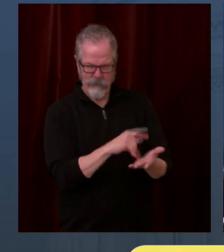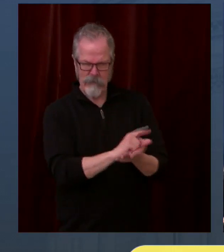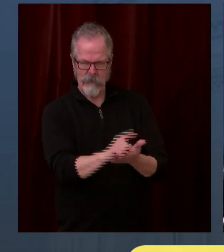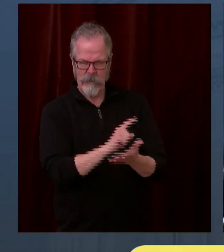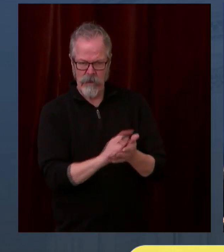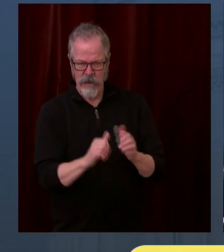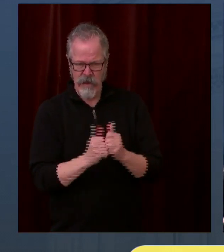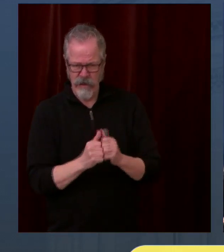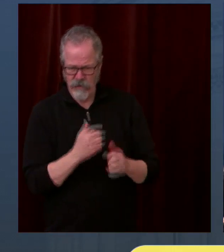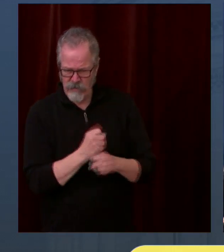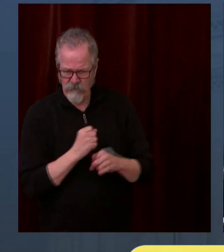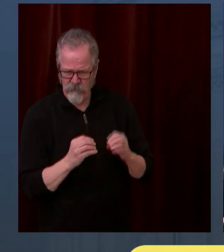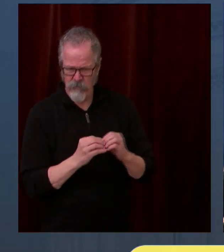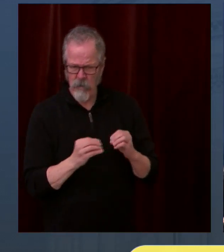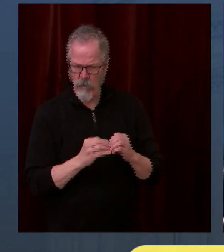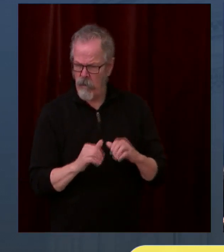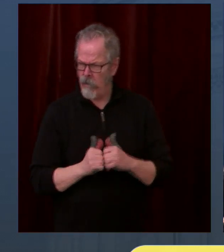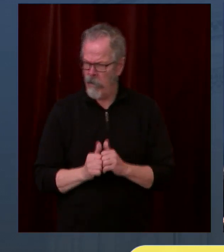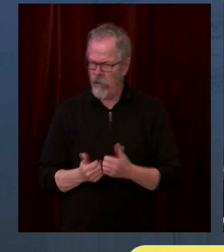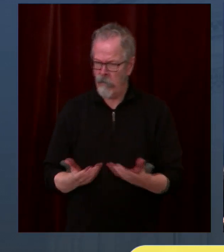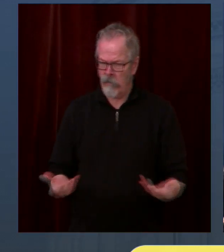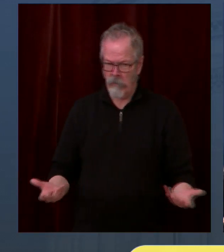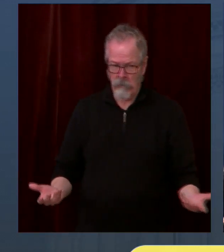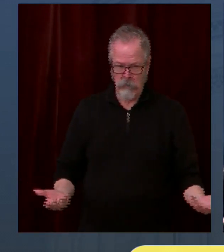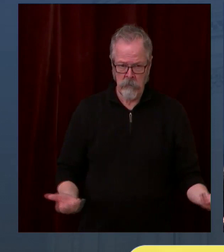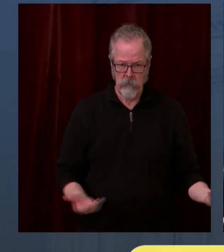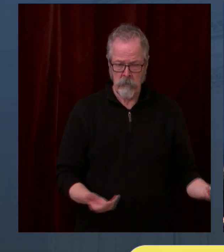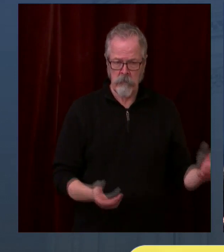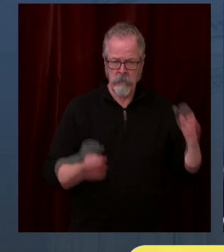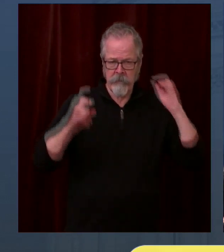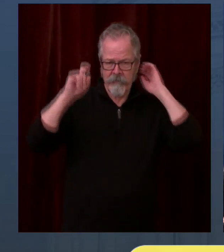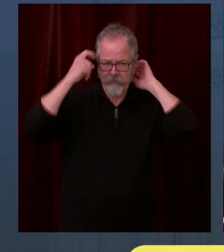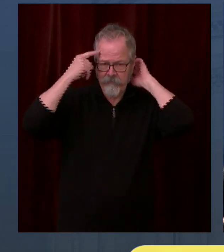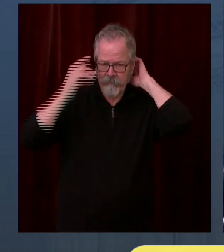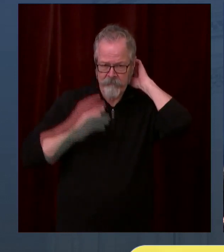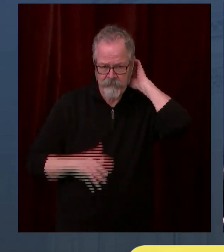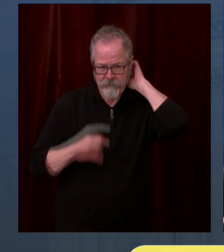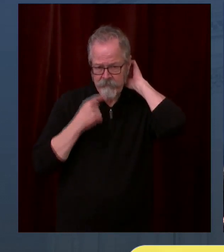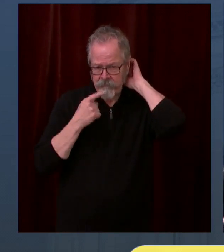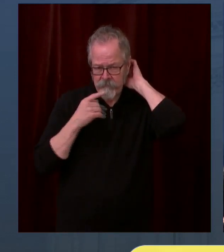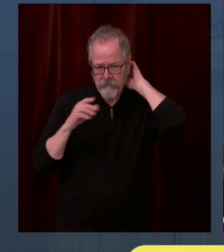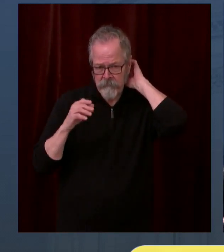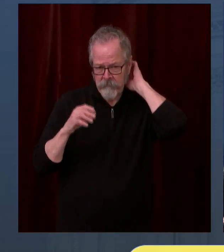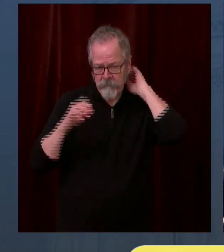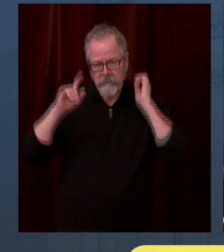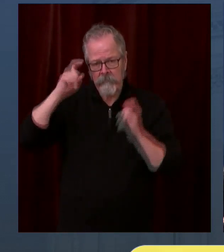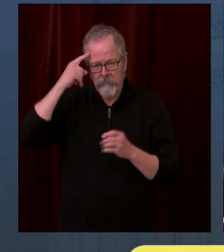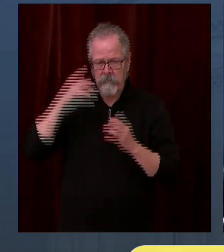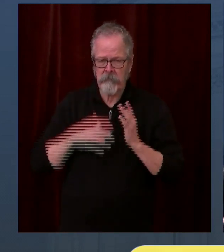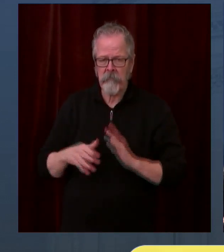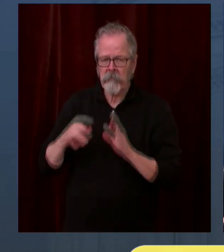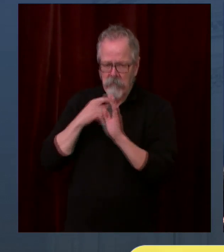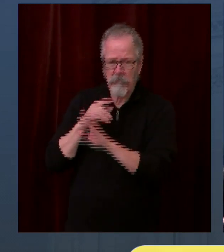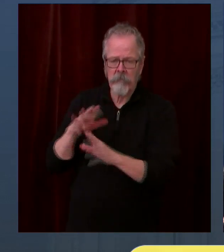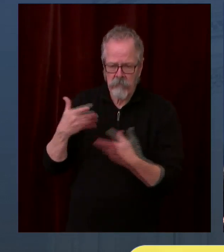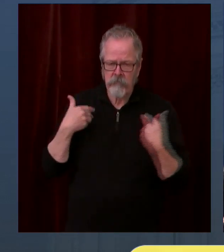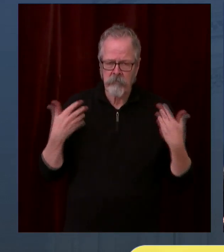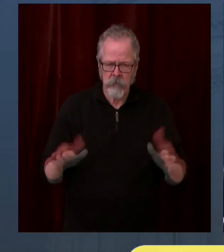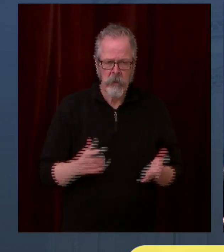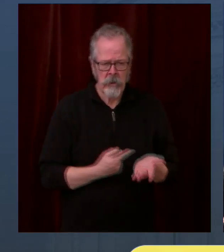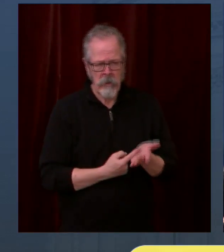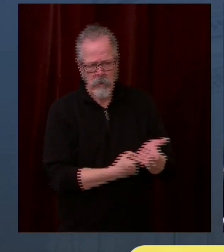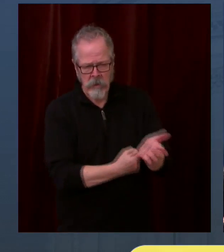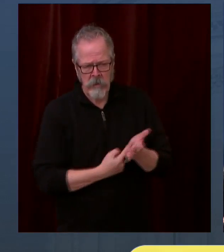recently and they have assured us that they have high confidence that every month there will be increased